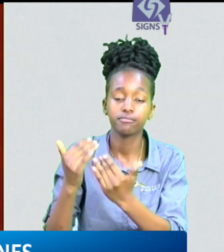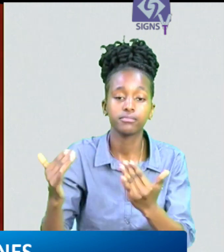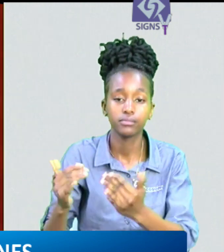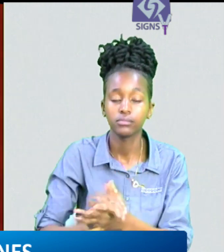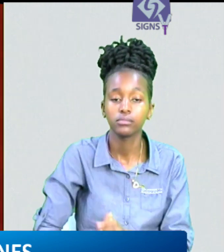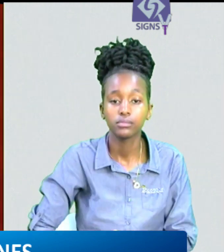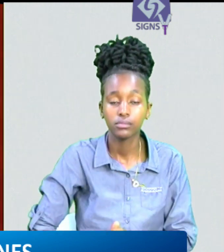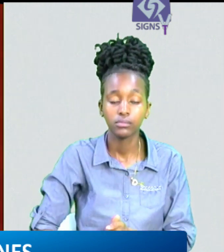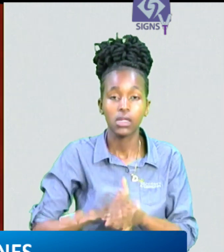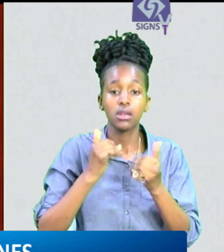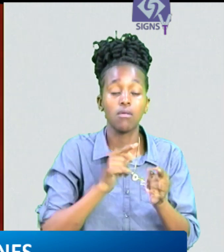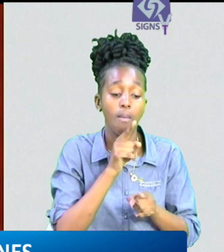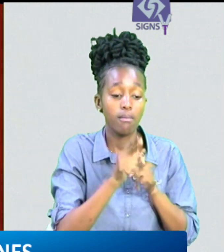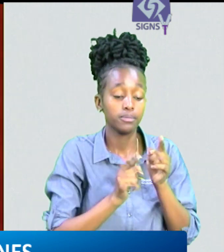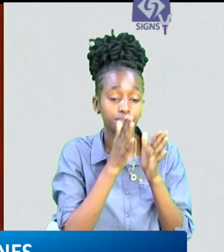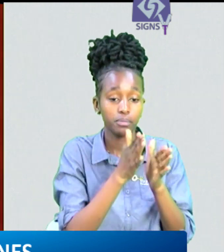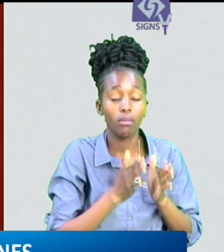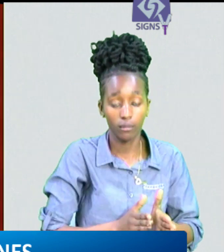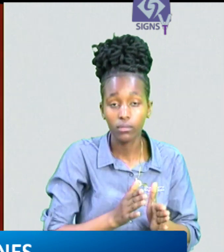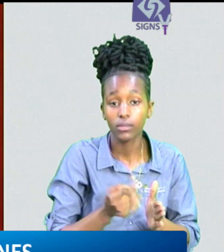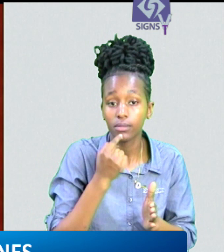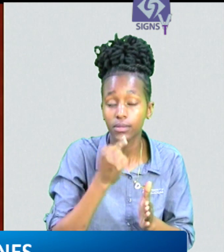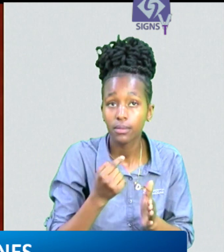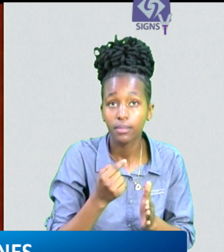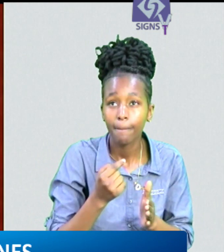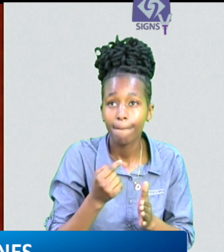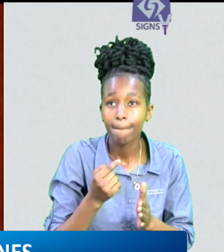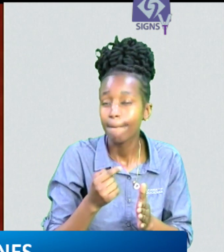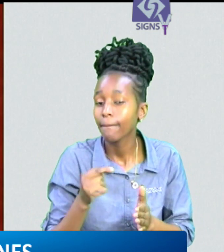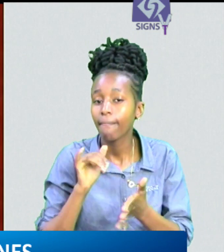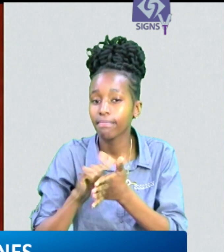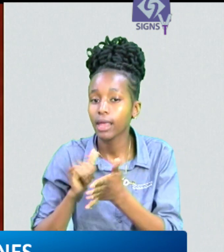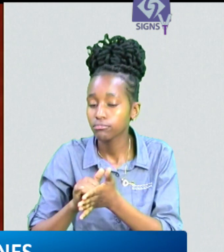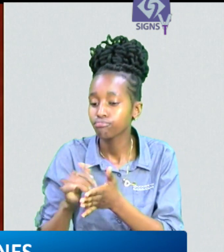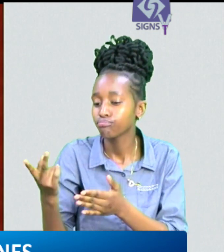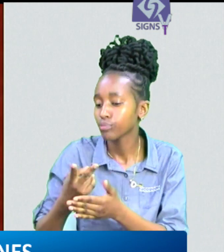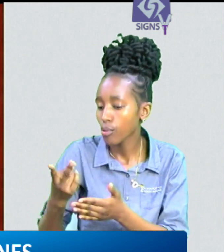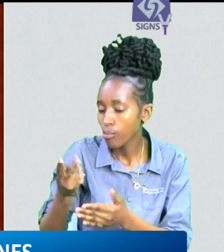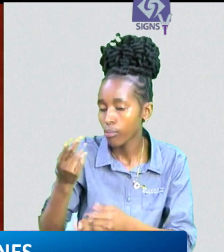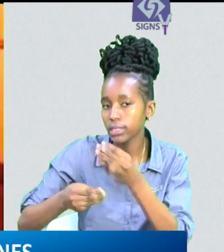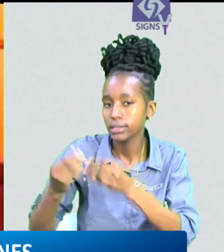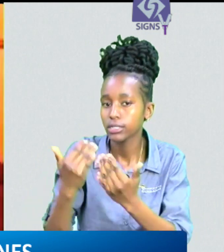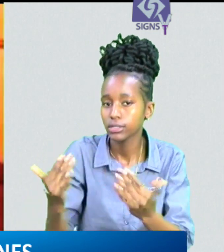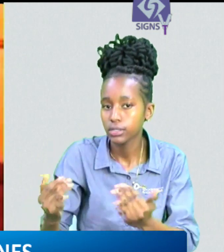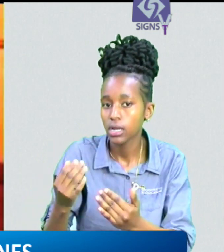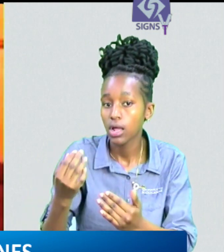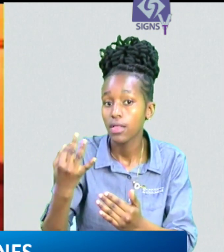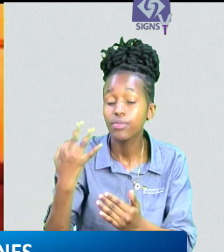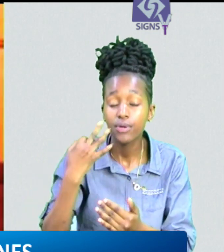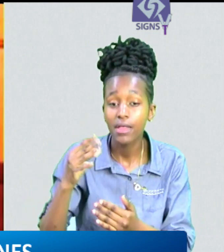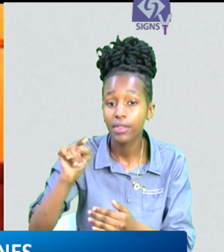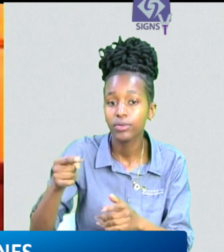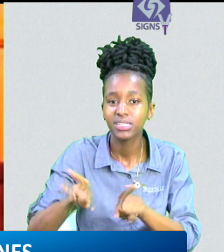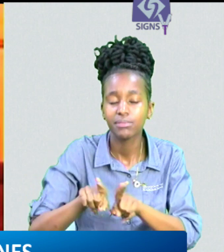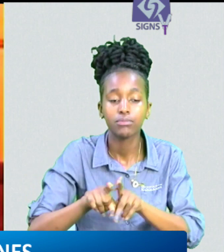of the offense of child neglect as charged accused person disposed of one child for three hundred